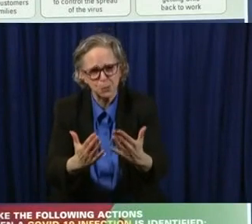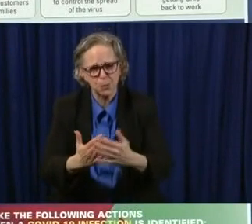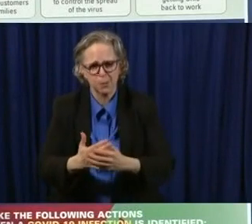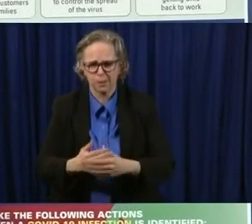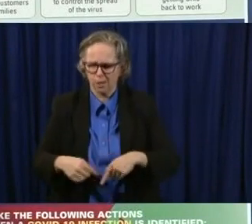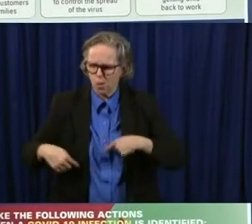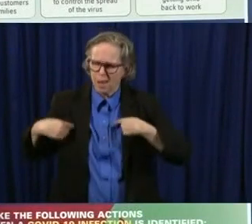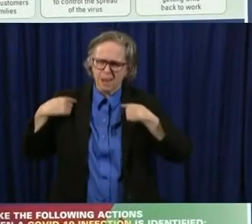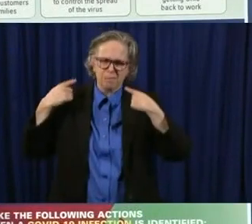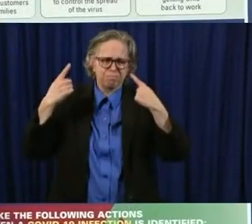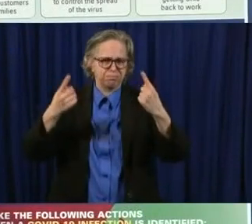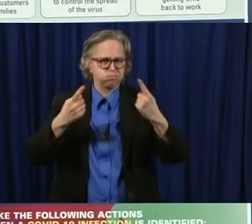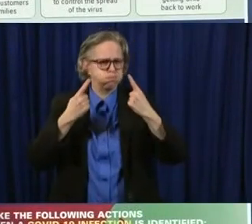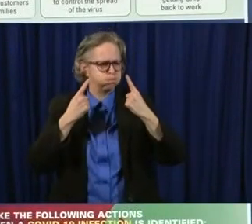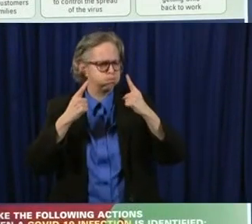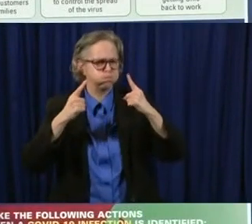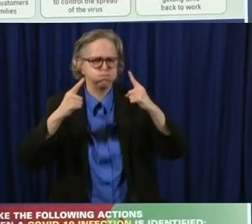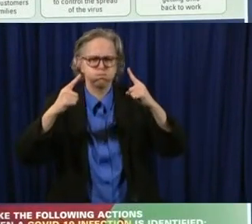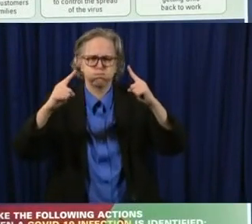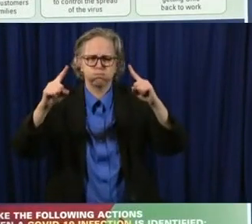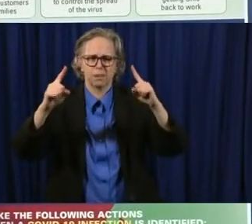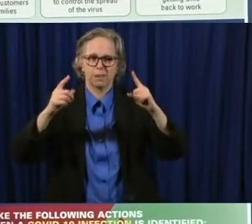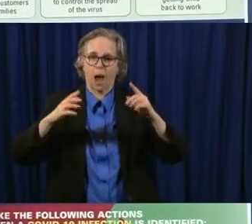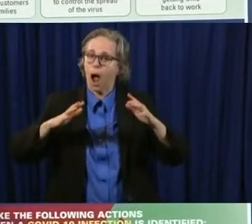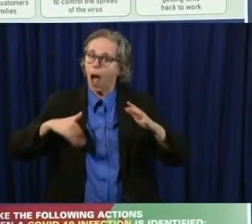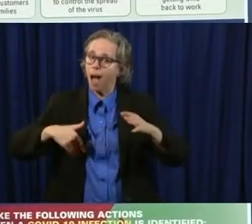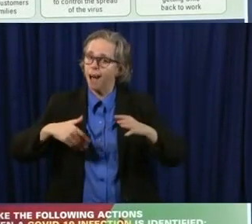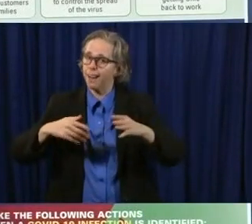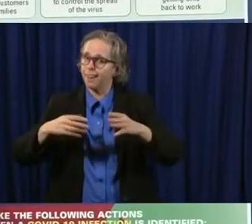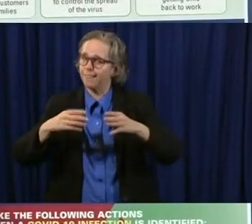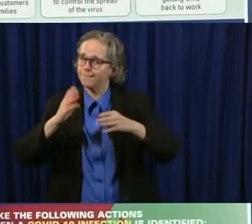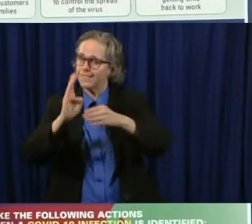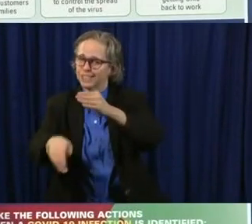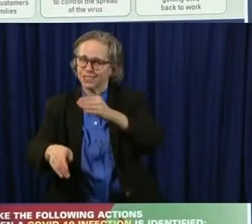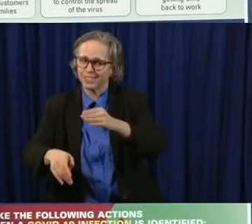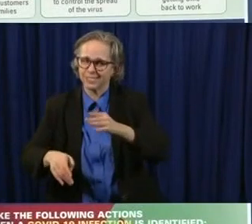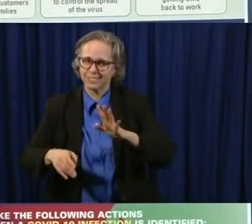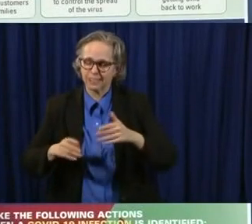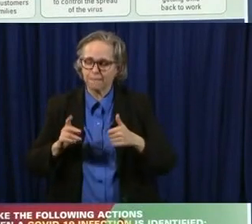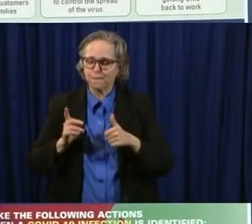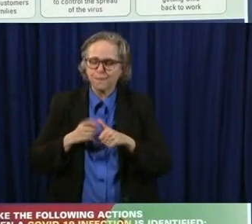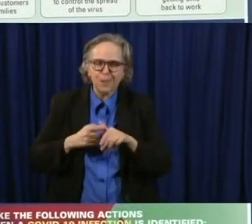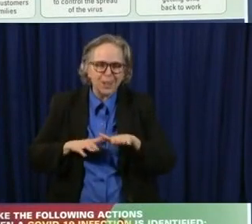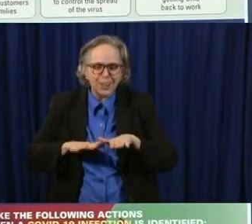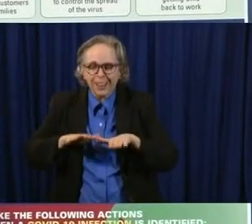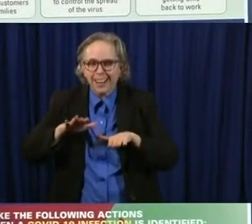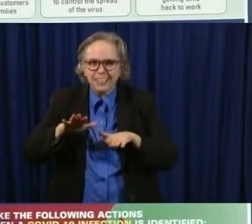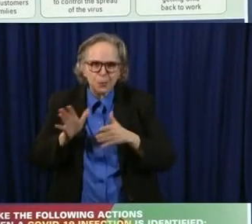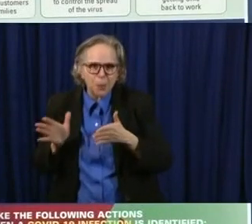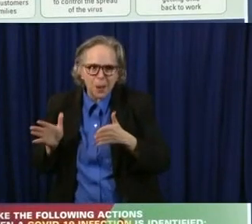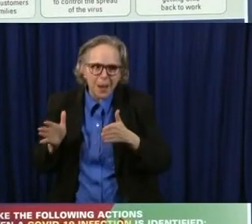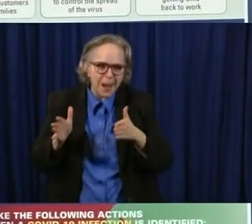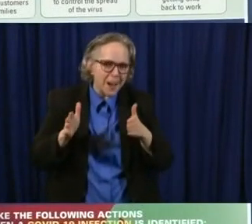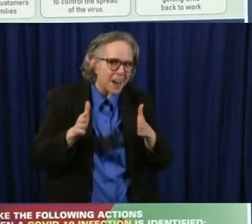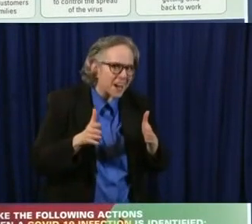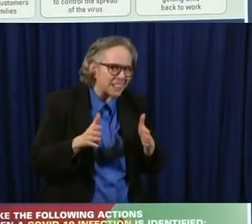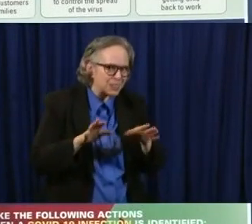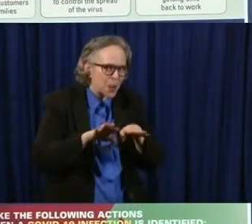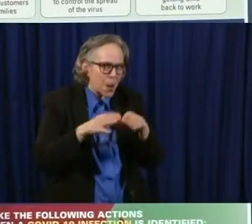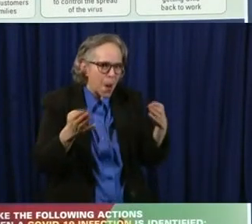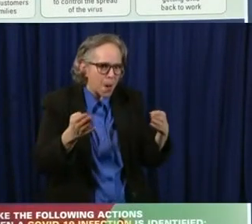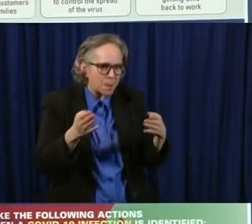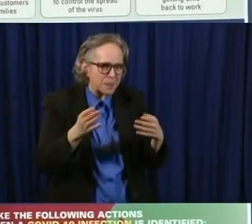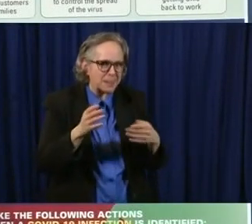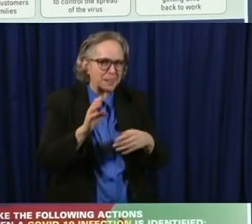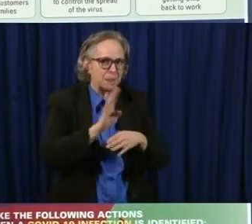first steps, uh, first steps in regard to retail, first steps in regard to moving forward with manufacturing, with, with